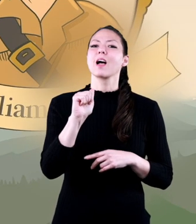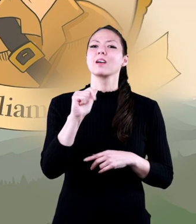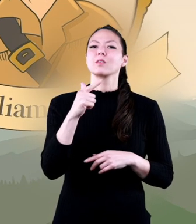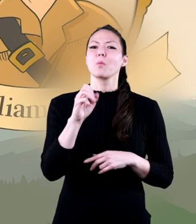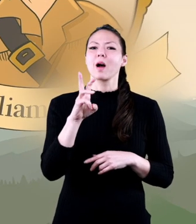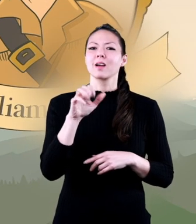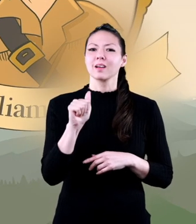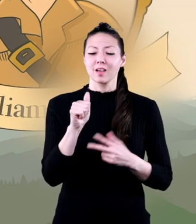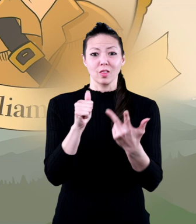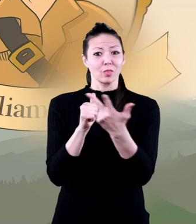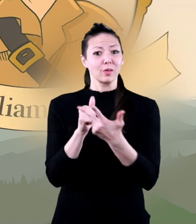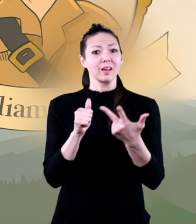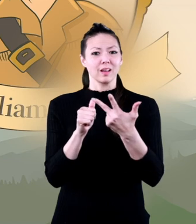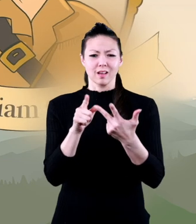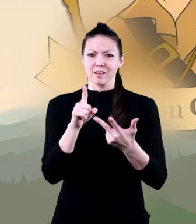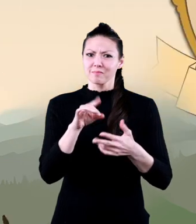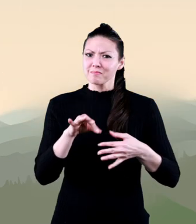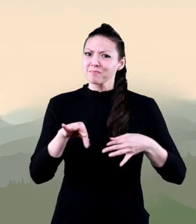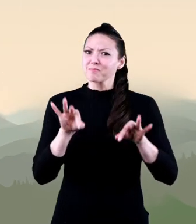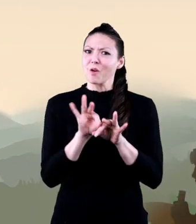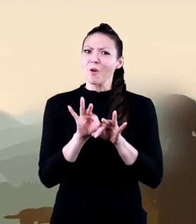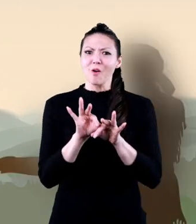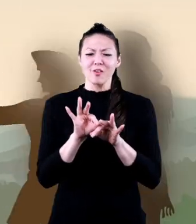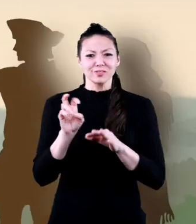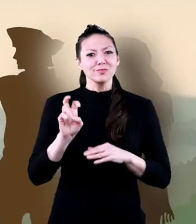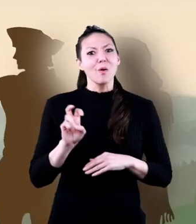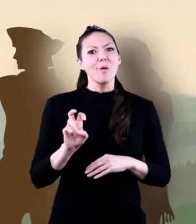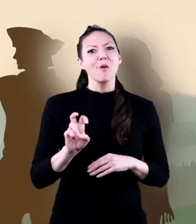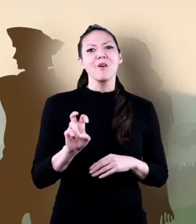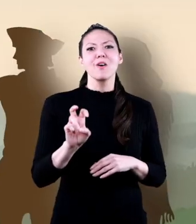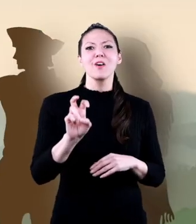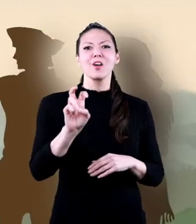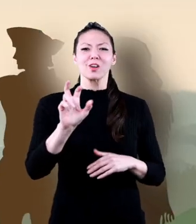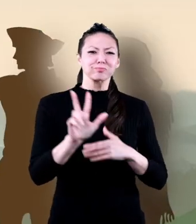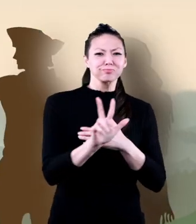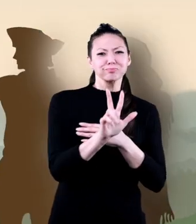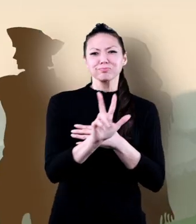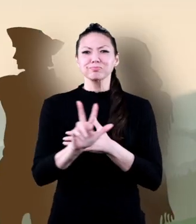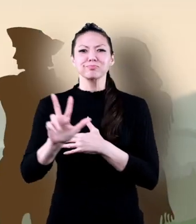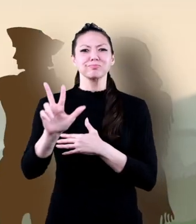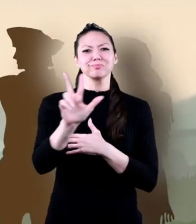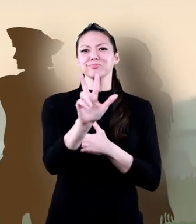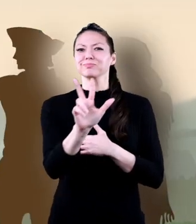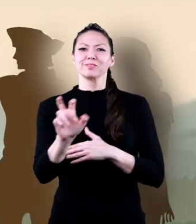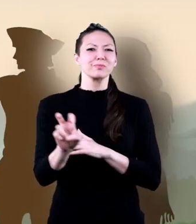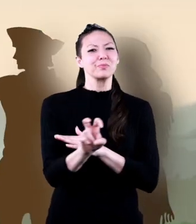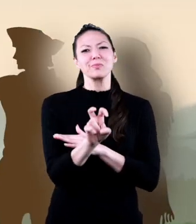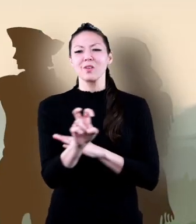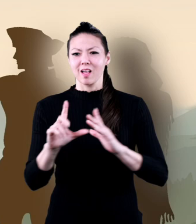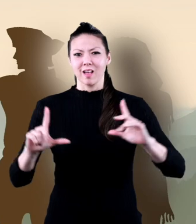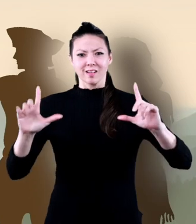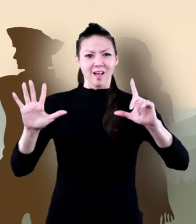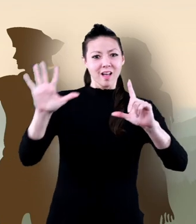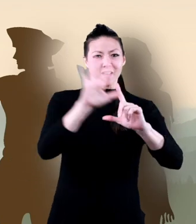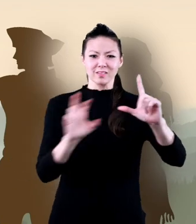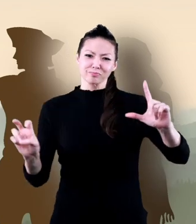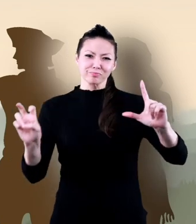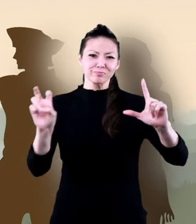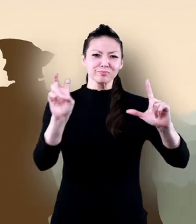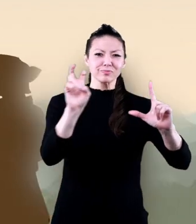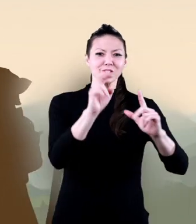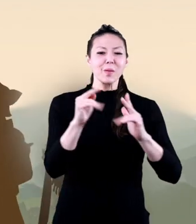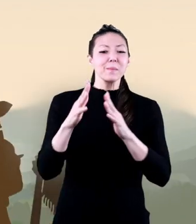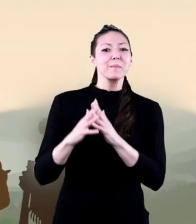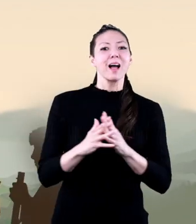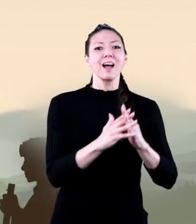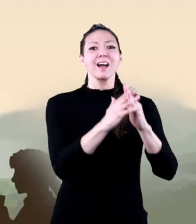about Sacagawea? These three people went on a very important journey, or expedition, across a